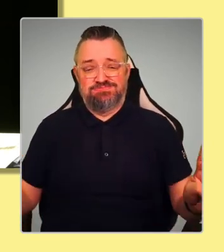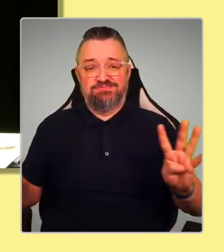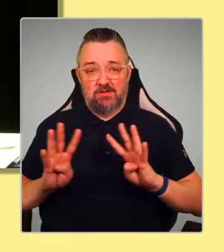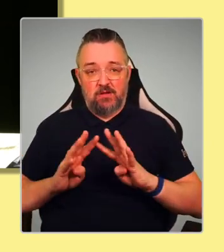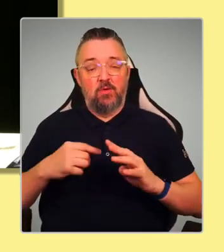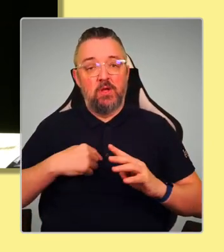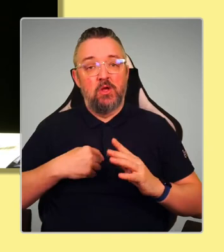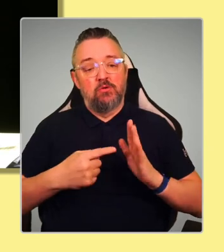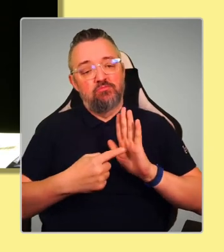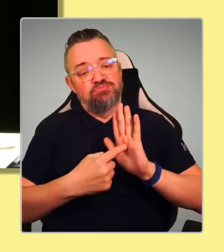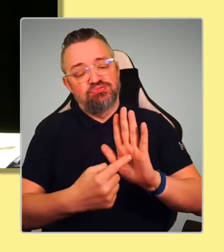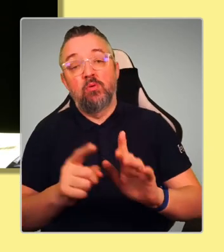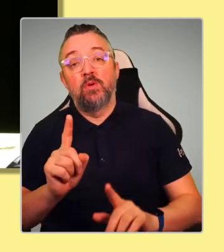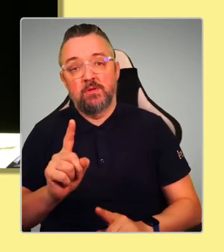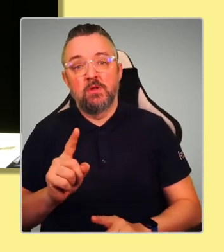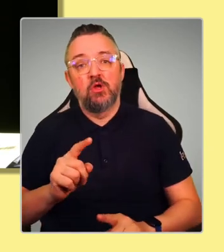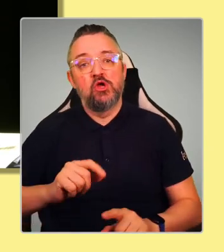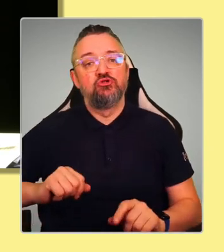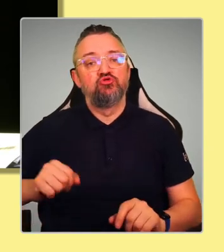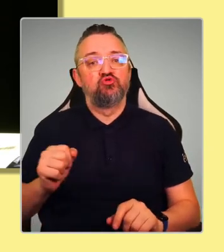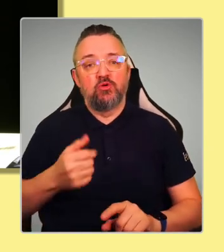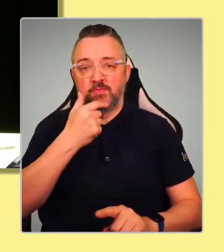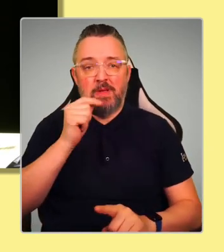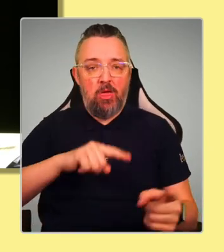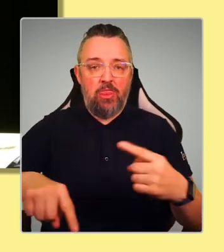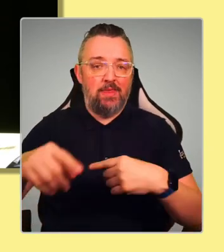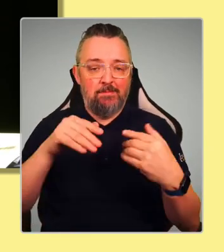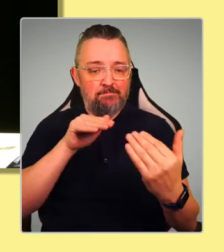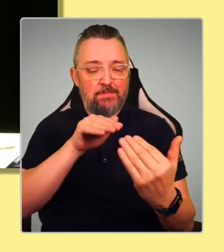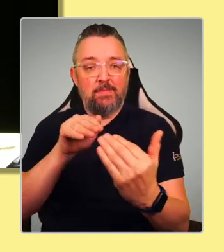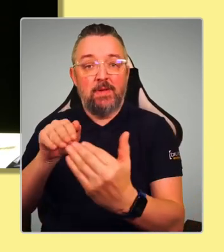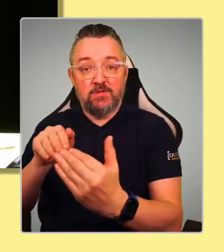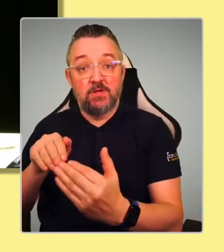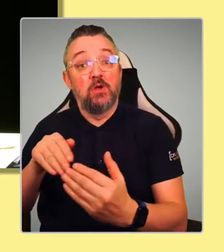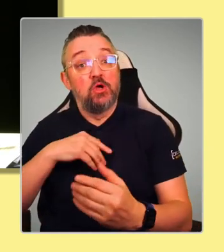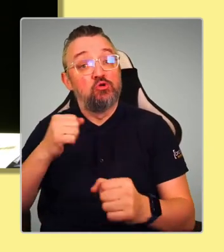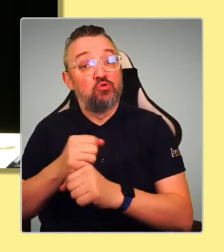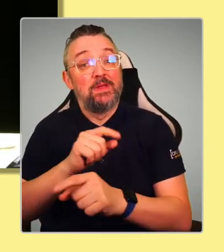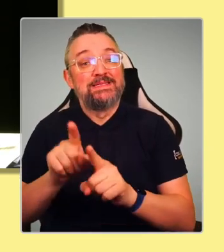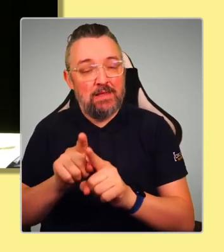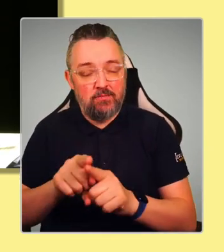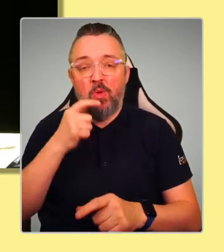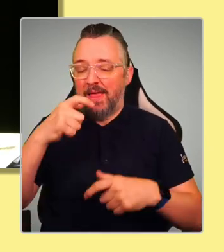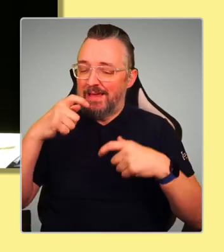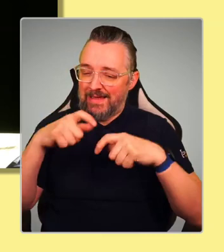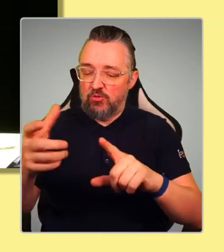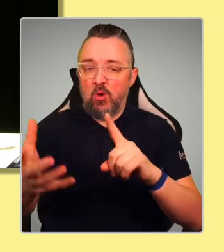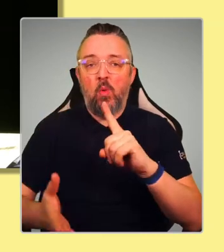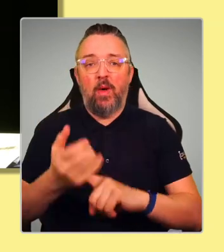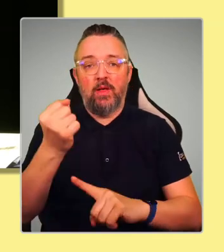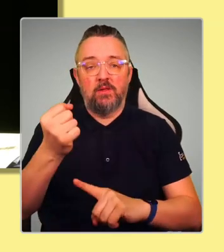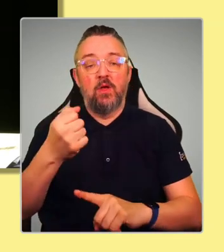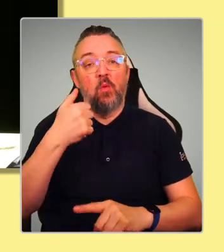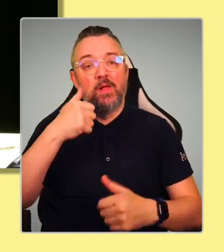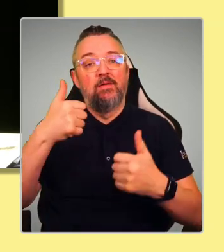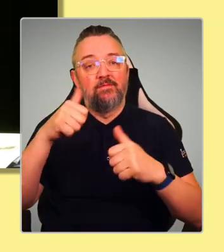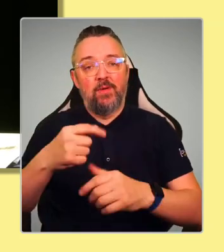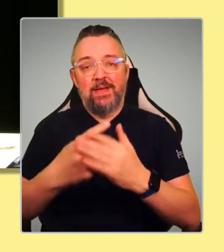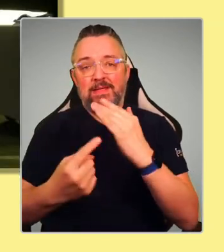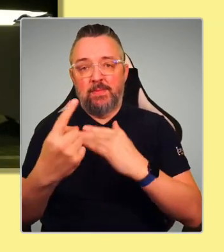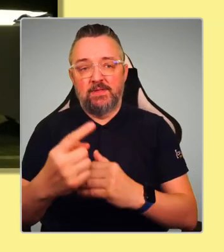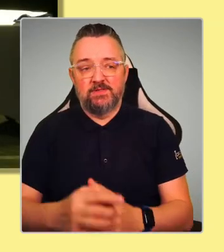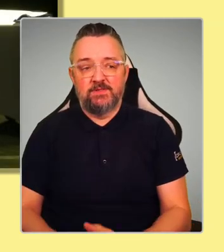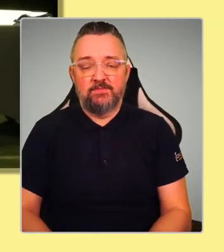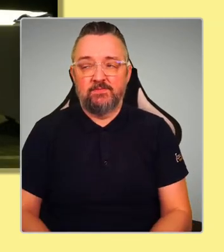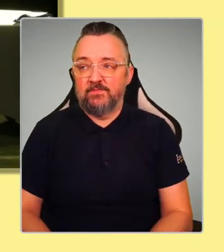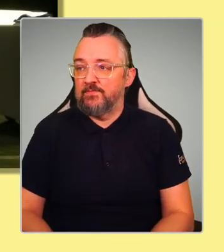the majority of Scotland. do that, we keep winning. We do that, we will gain our independence. Thank you